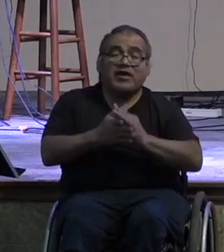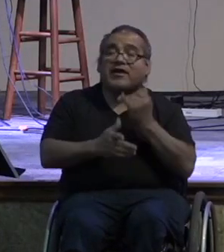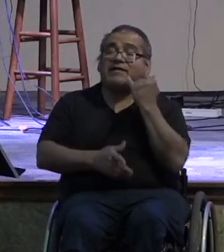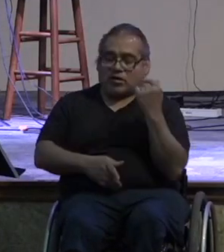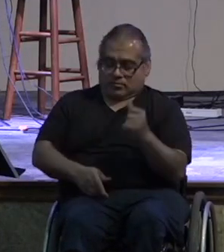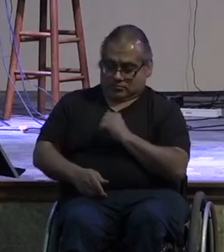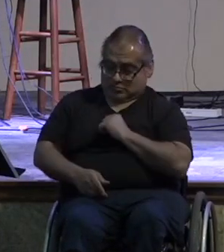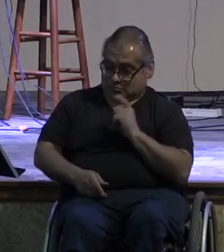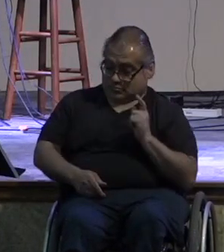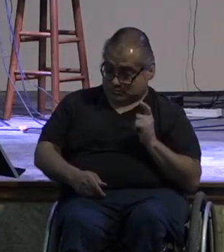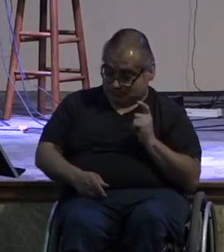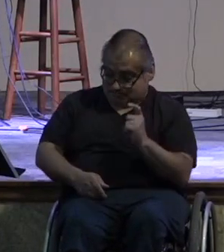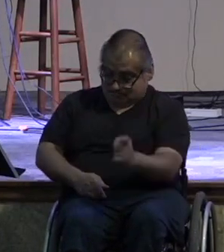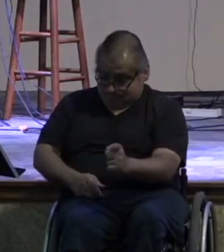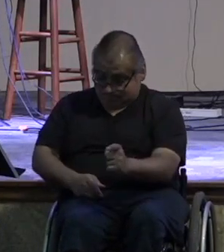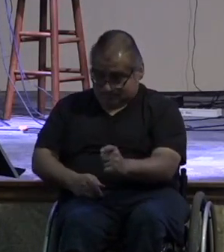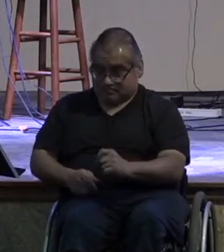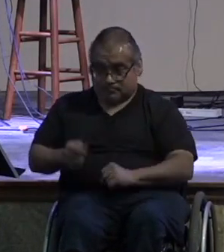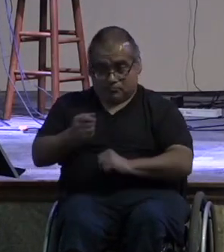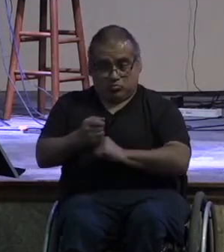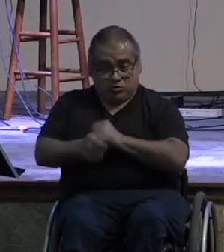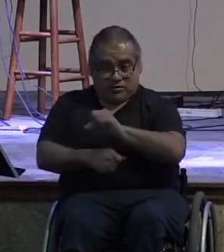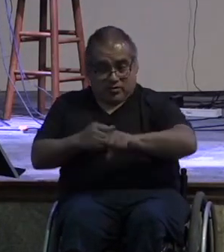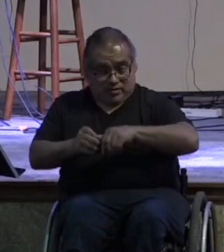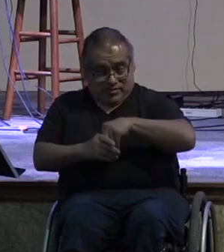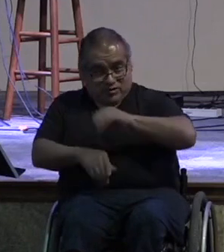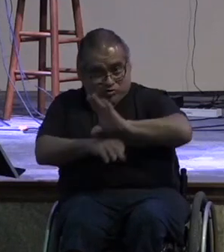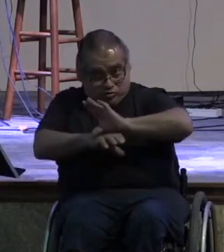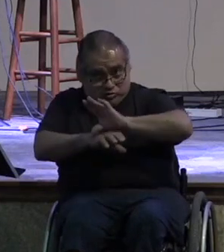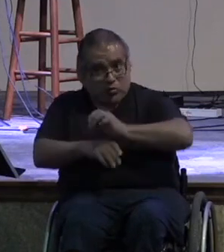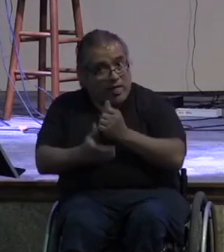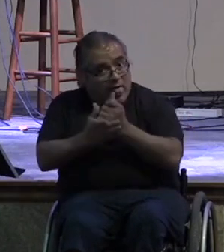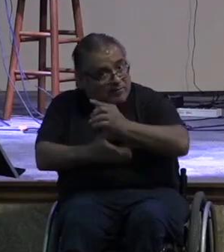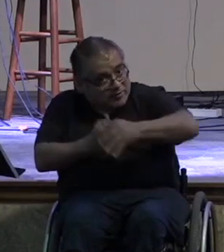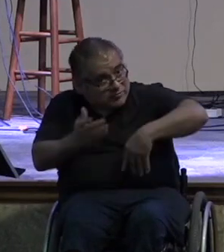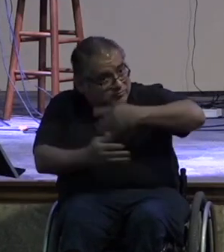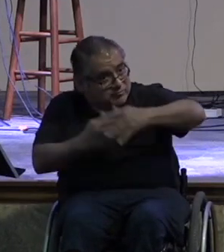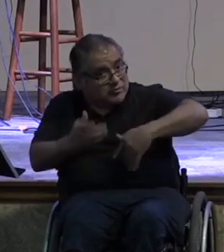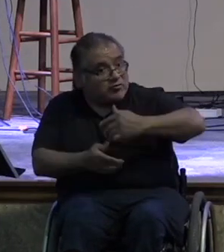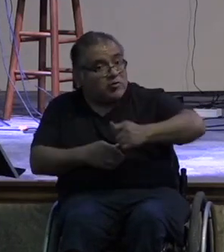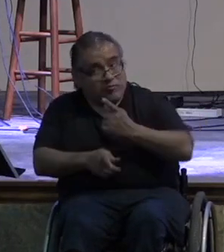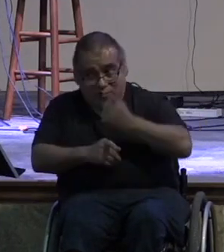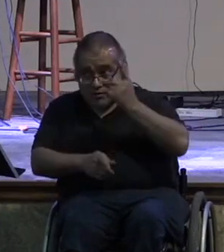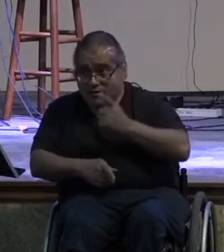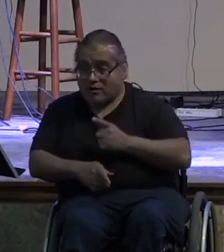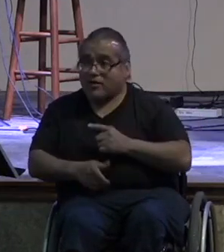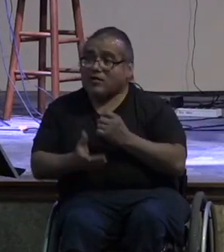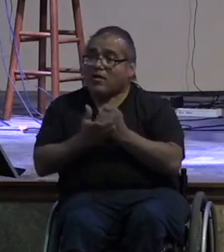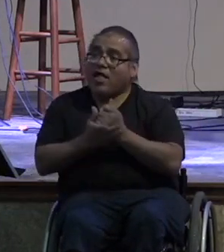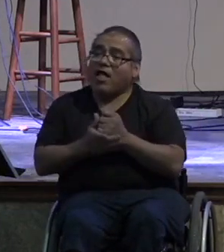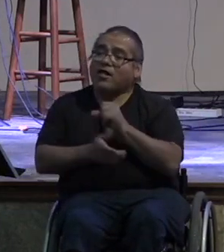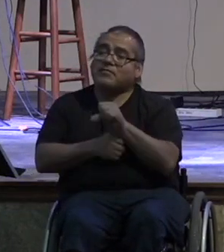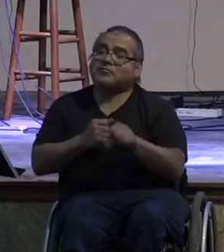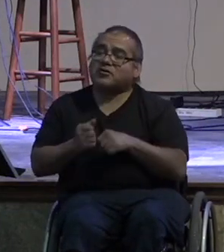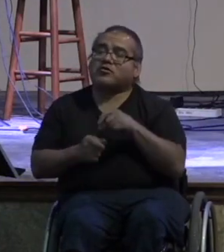in the church the church has the ability as a community to wrap our arms around each other and help us right to help my brother in his time